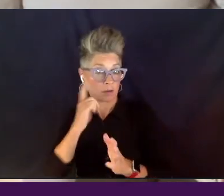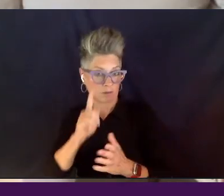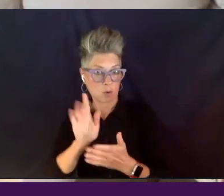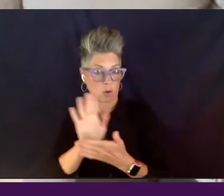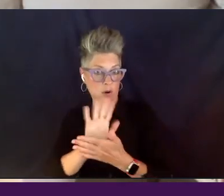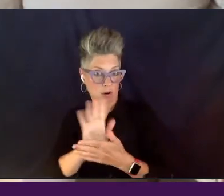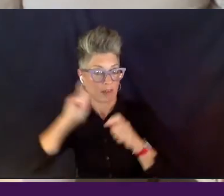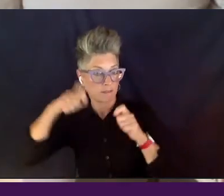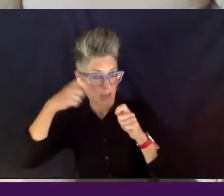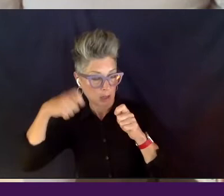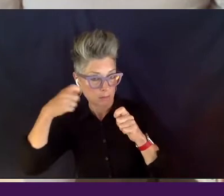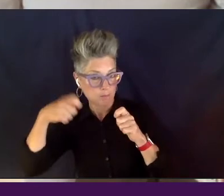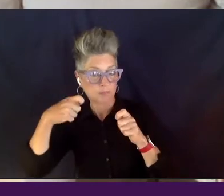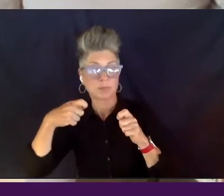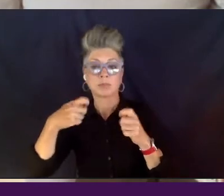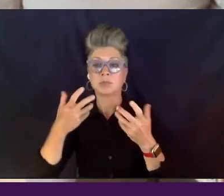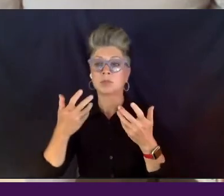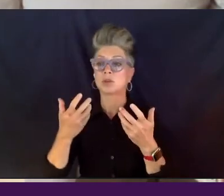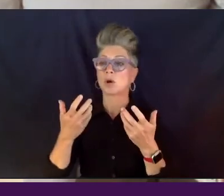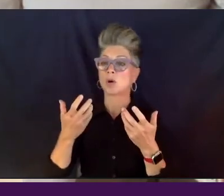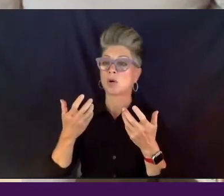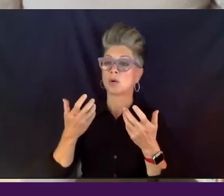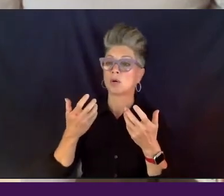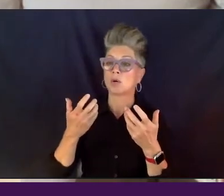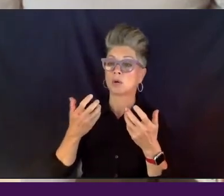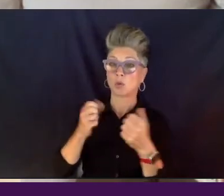Um, so with that, um,